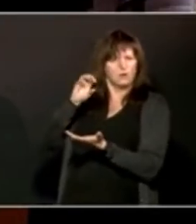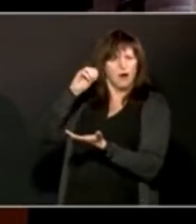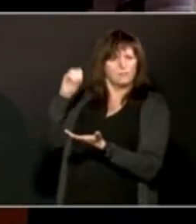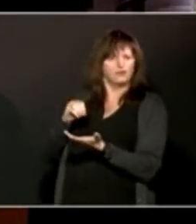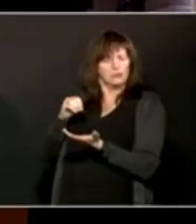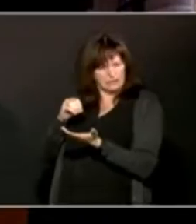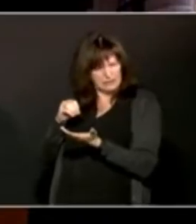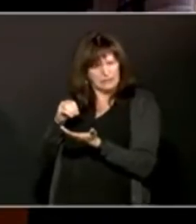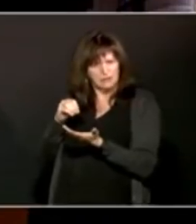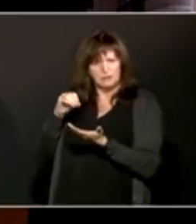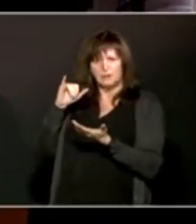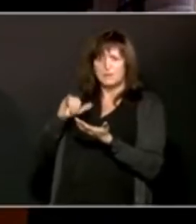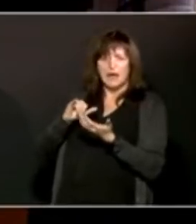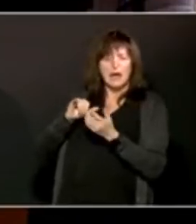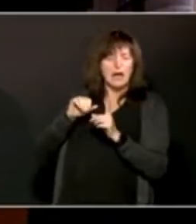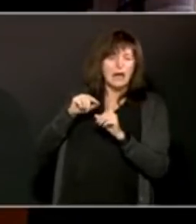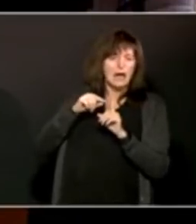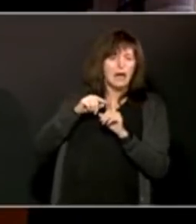in a third wave?